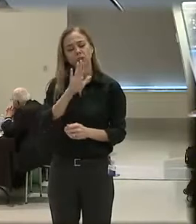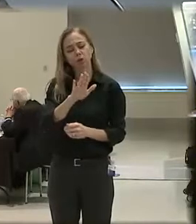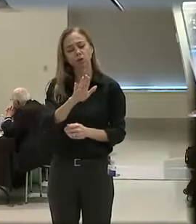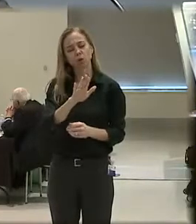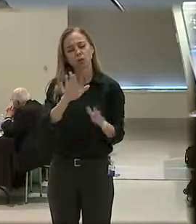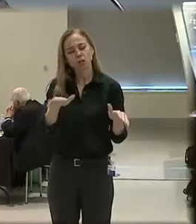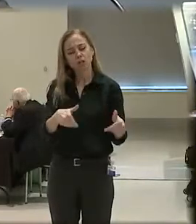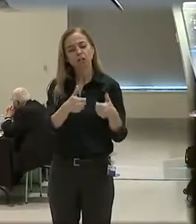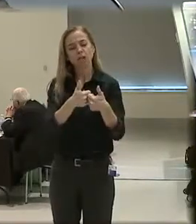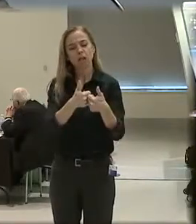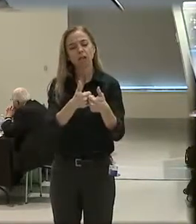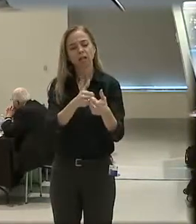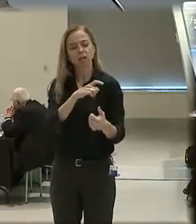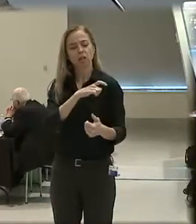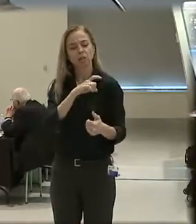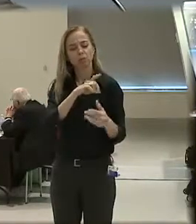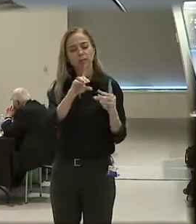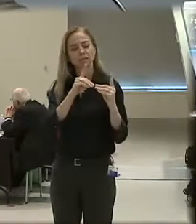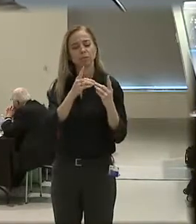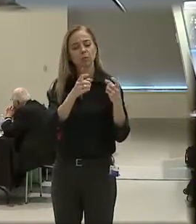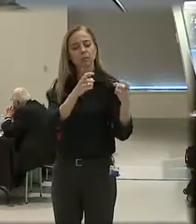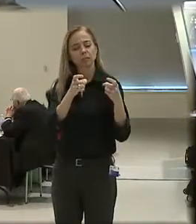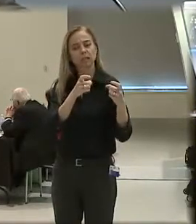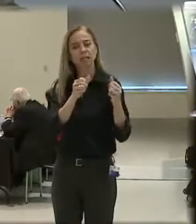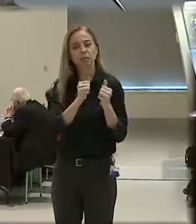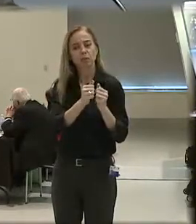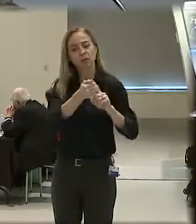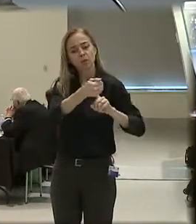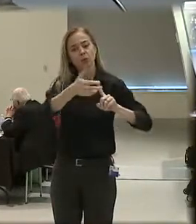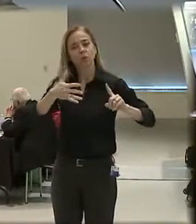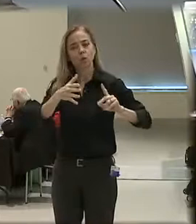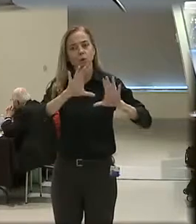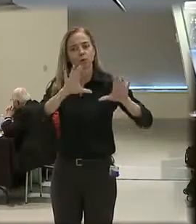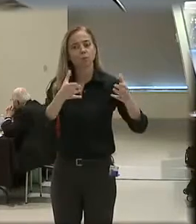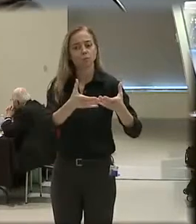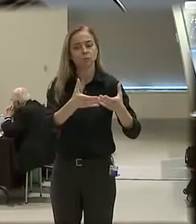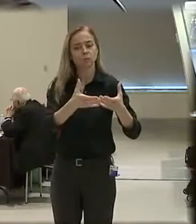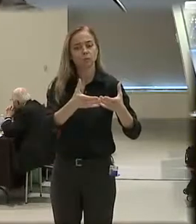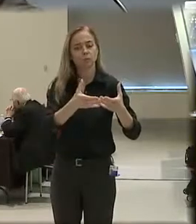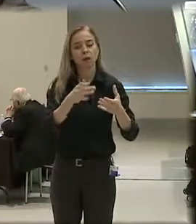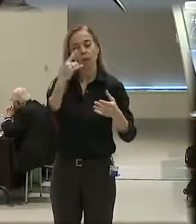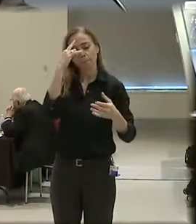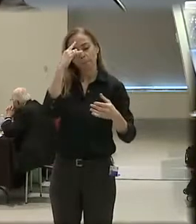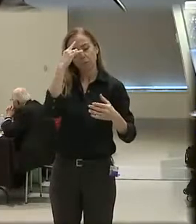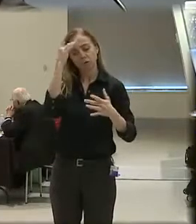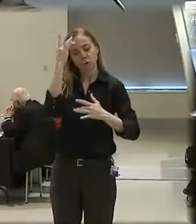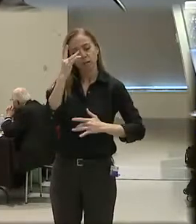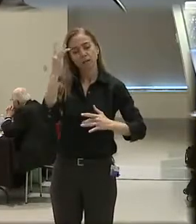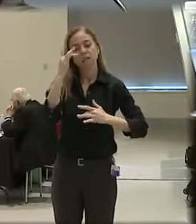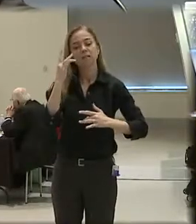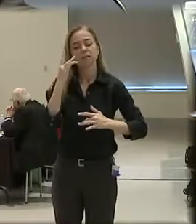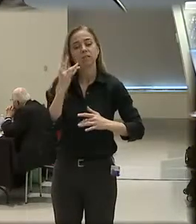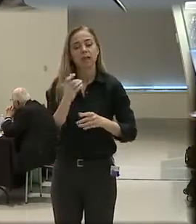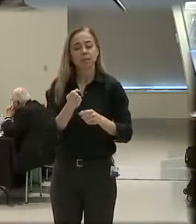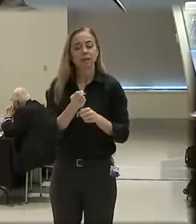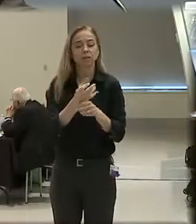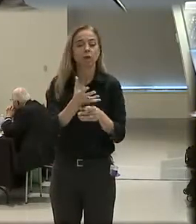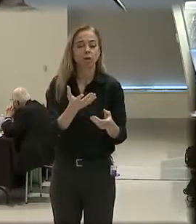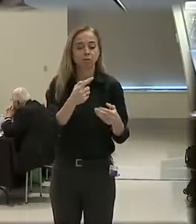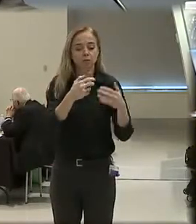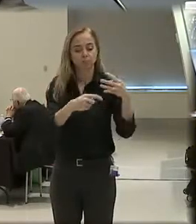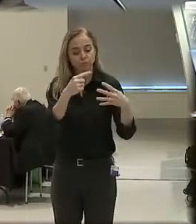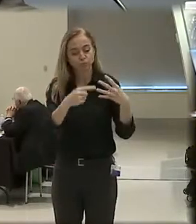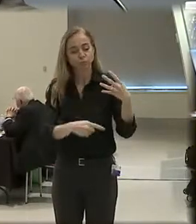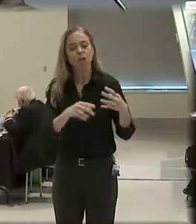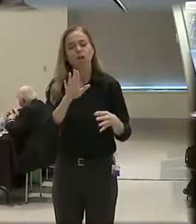the challenges of police departments dealing with the growing population of mentally disabled people, mental illness, and the interactions that that triggers. I'd be